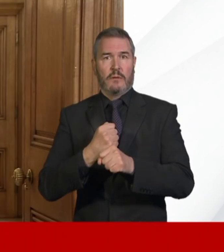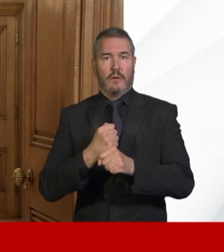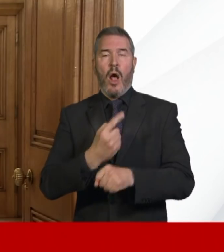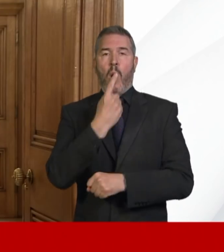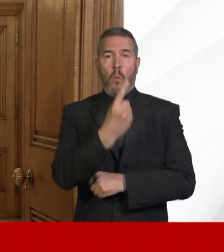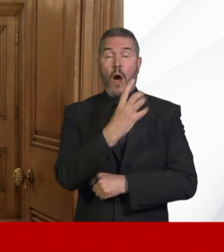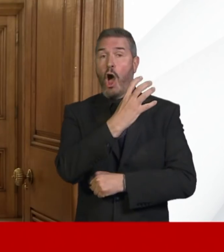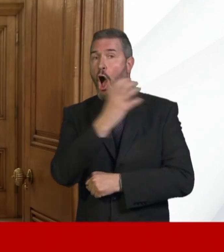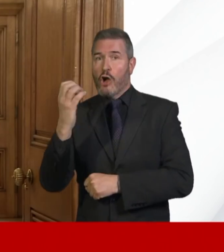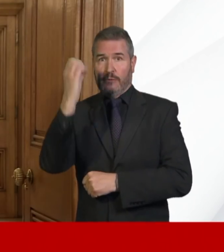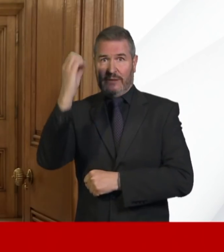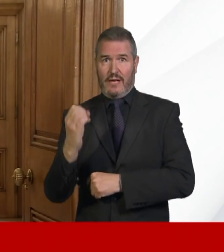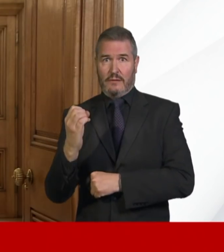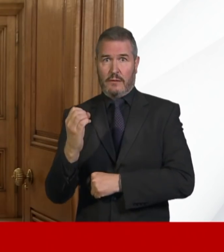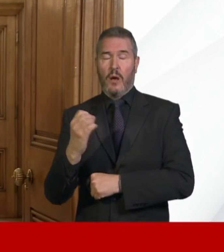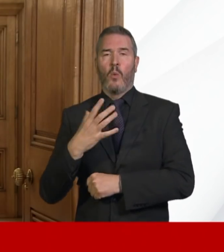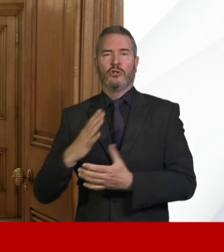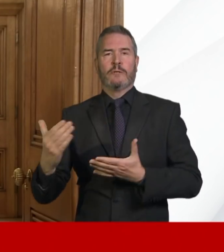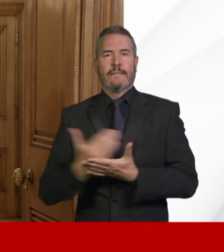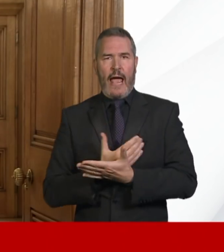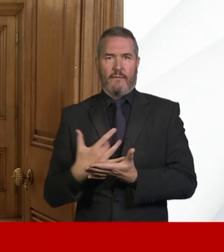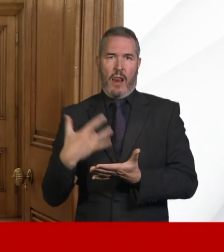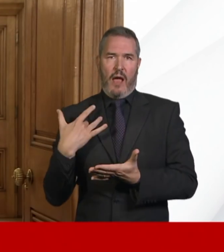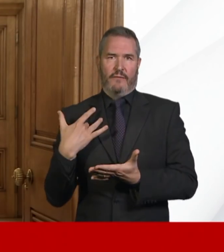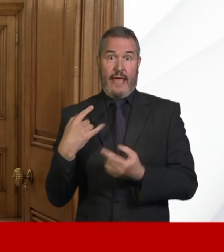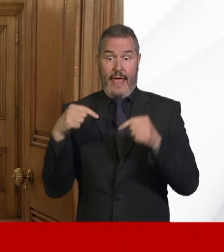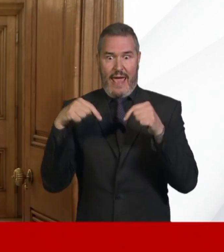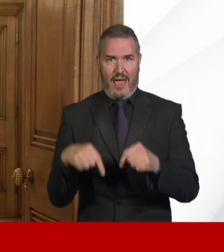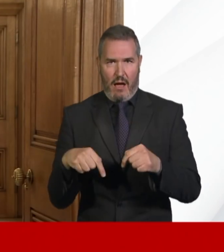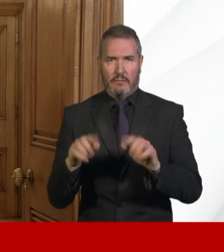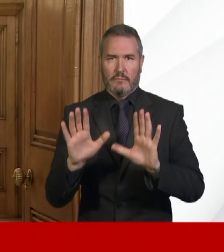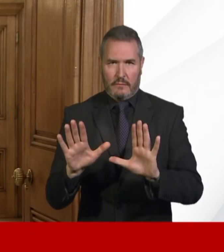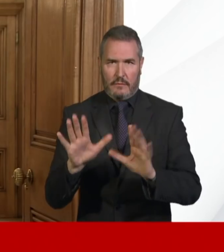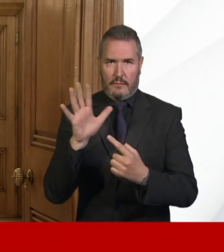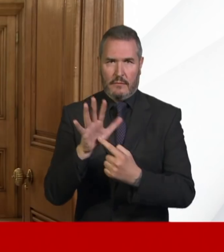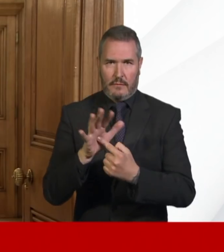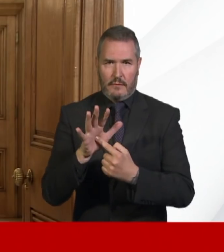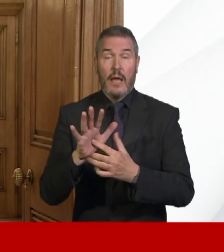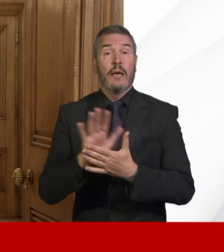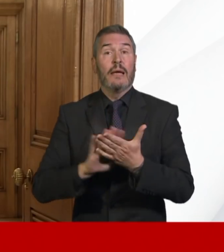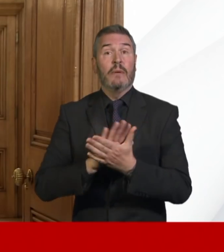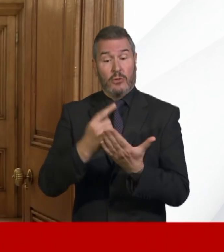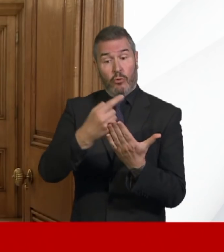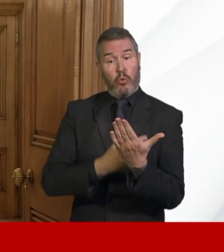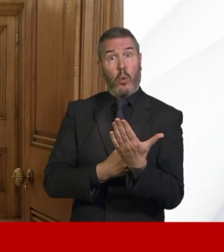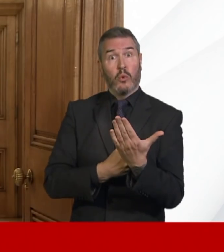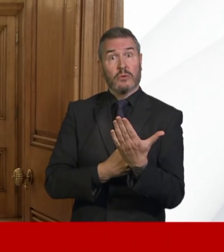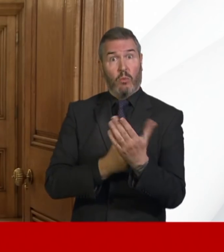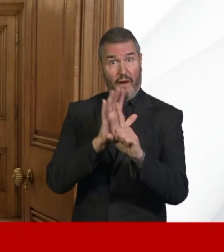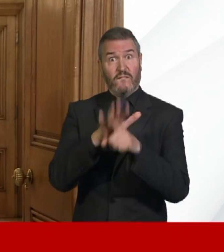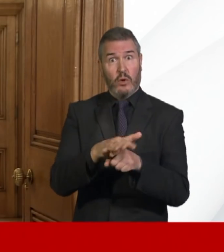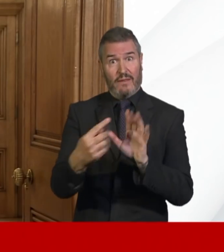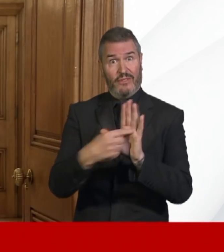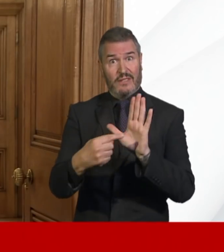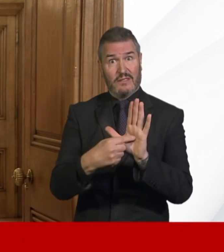% on trying to save lives here. And that means putting in place the measures that we've discussed today.